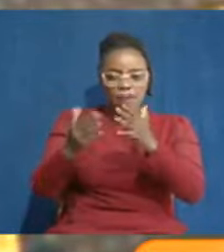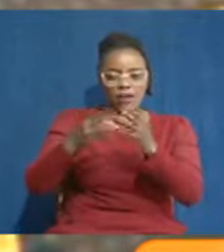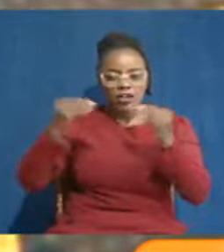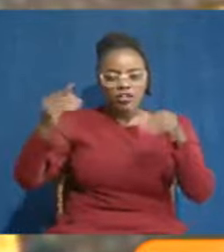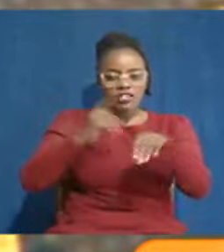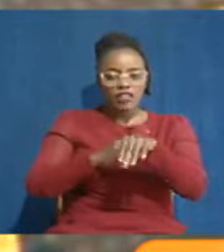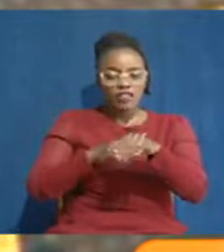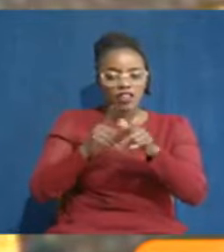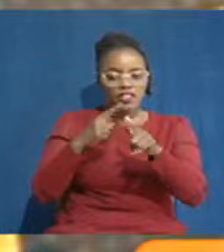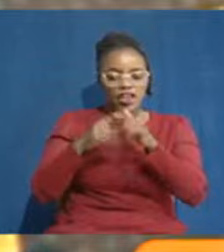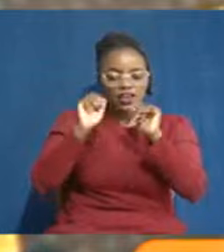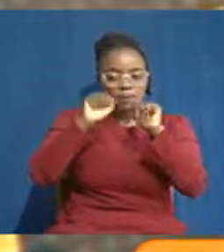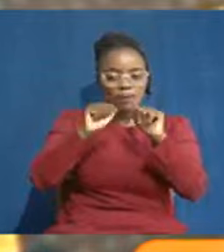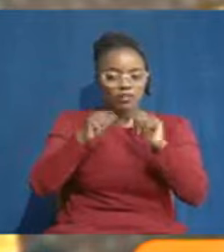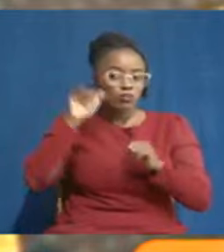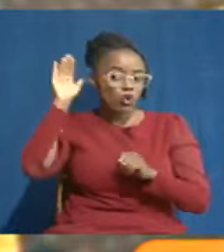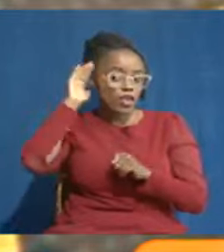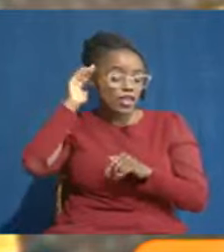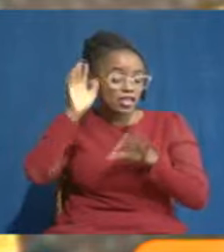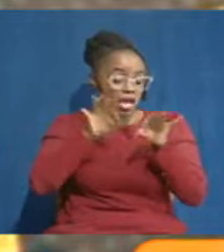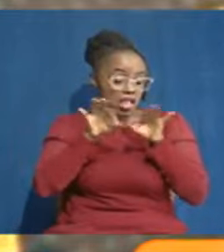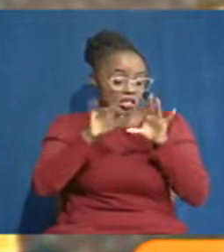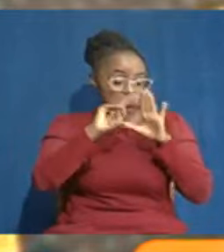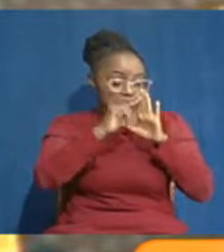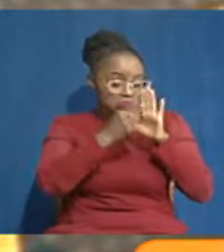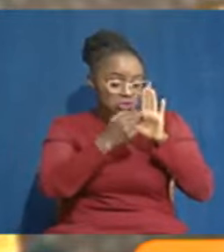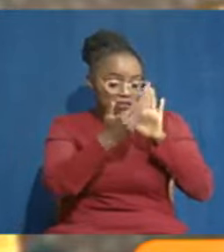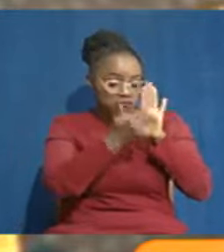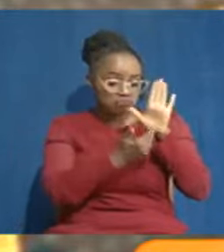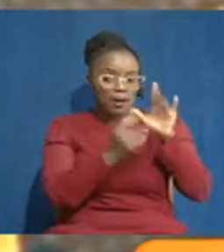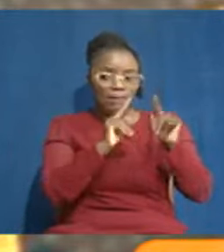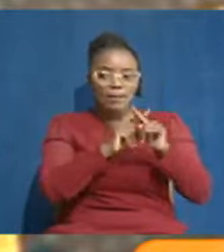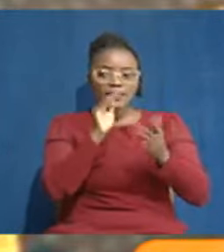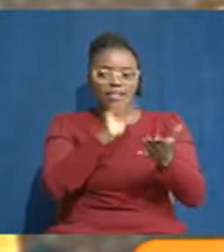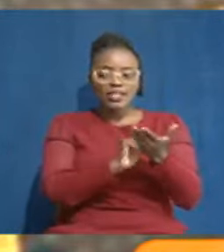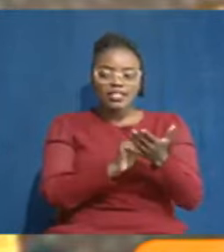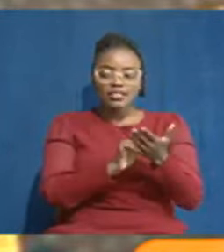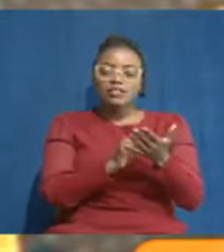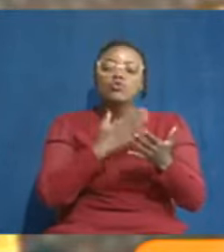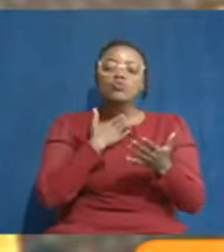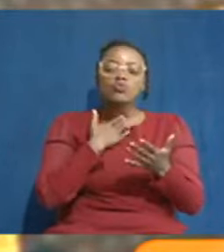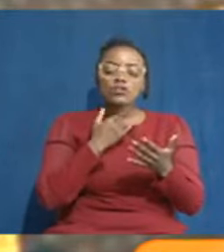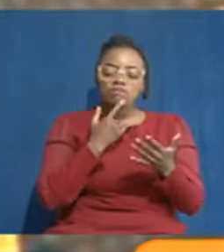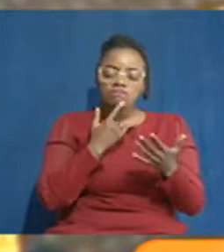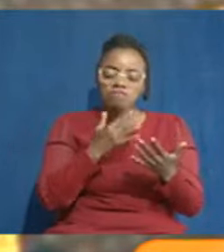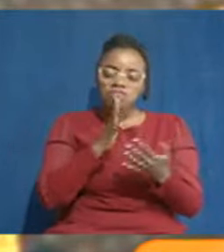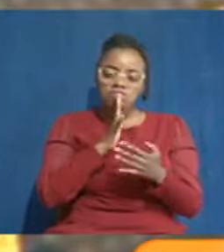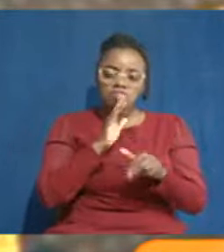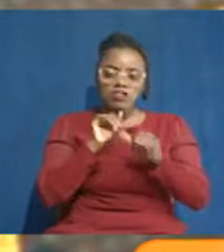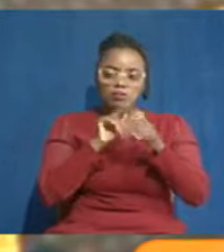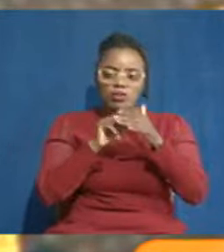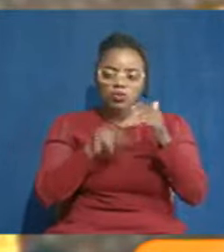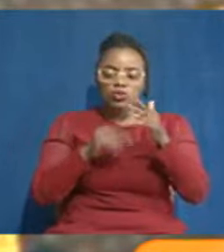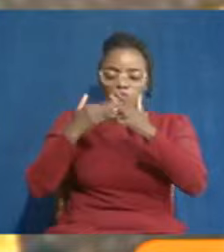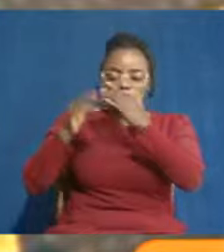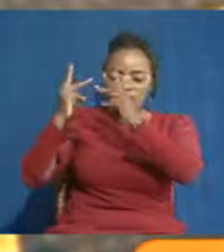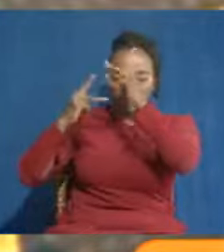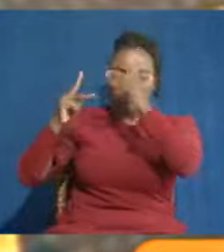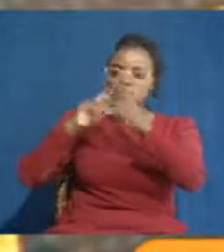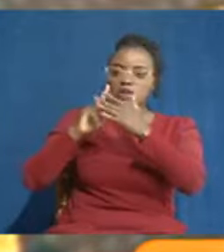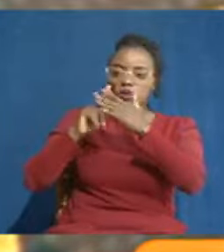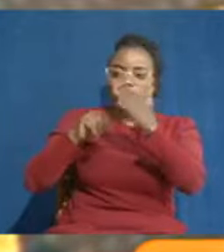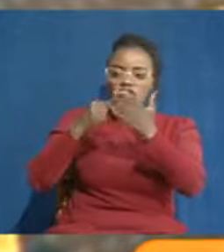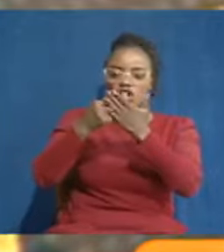piece, then you can actually be able to hear me out. But then again, let me also talk about what Professor has said that